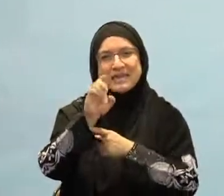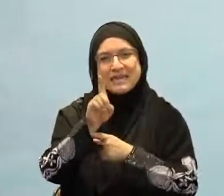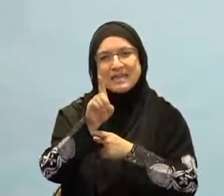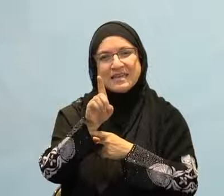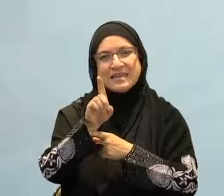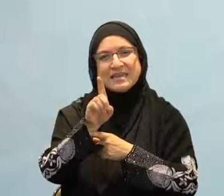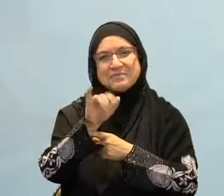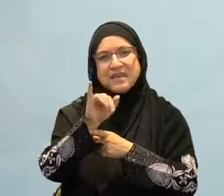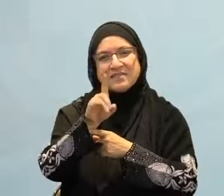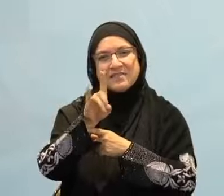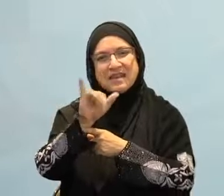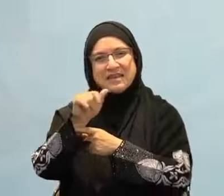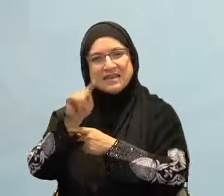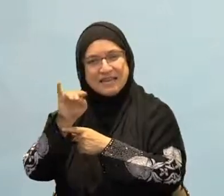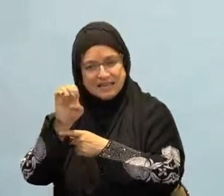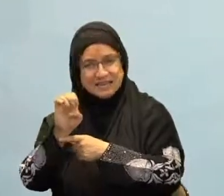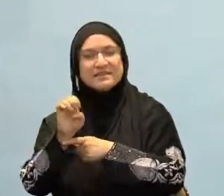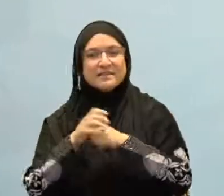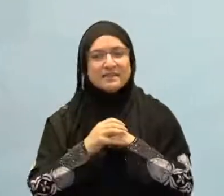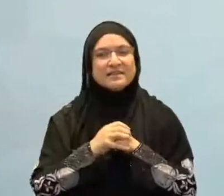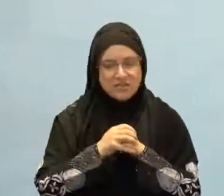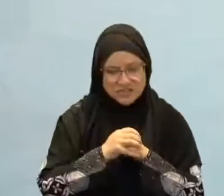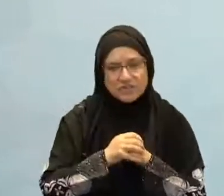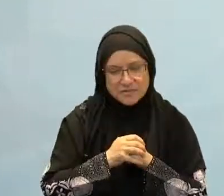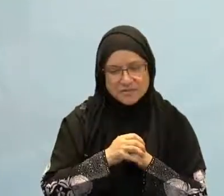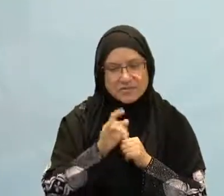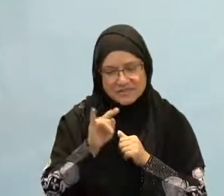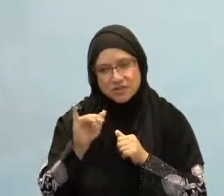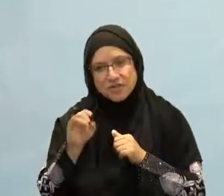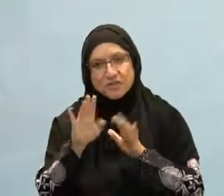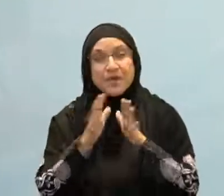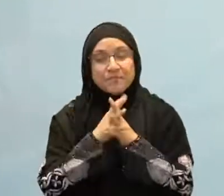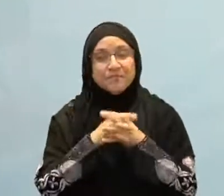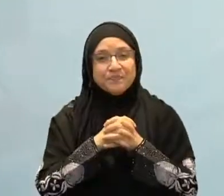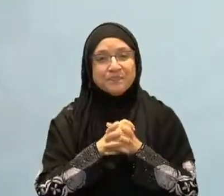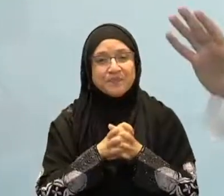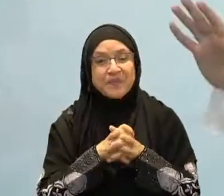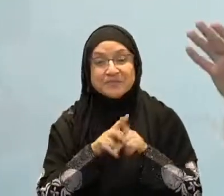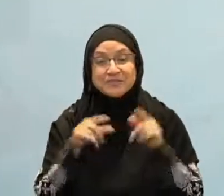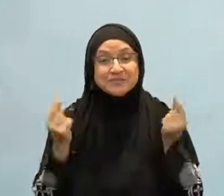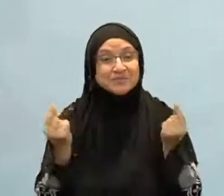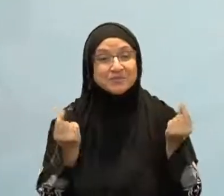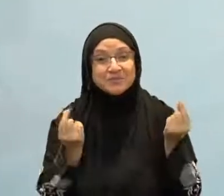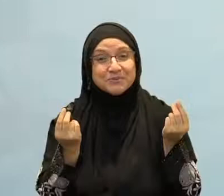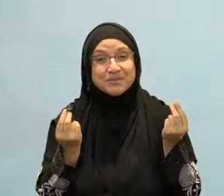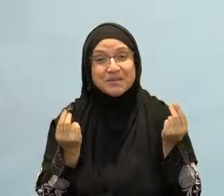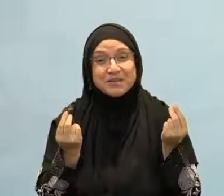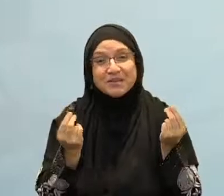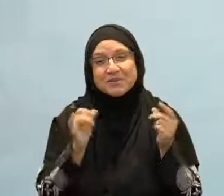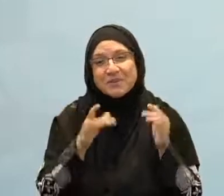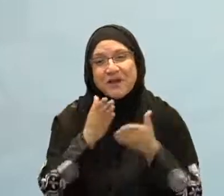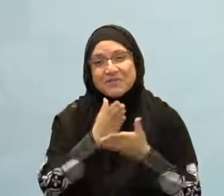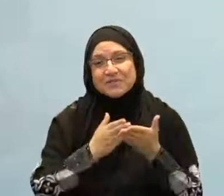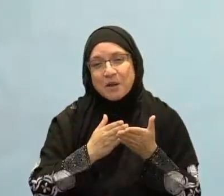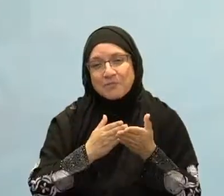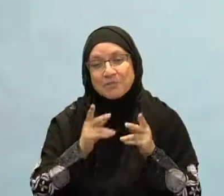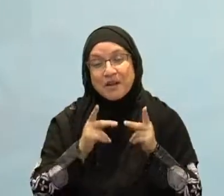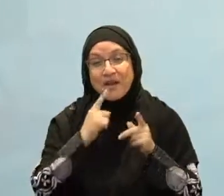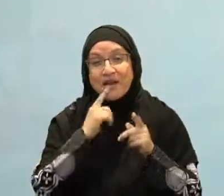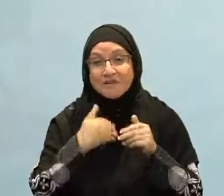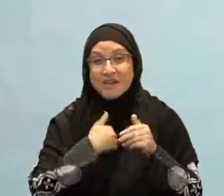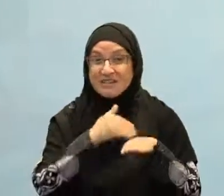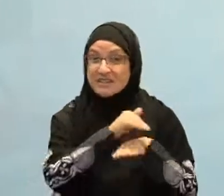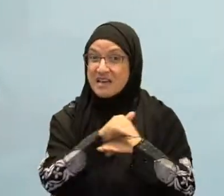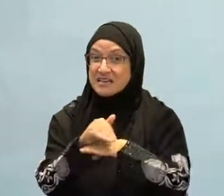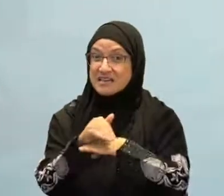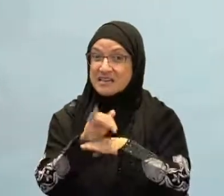as well, right? But, you know, there is a certain relaxation. I need some relief tonight. So I'm going to spend some time and I'm going to just, you know, kill some time and